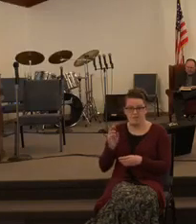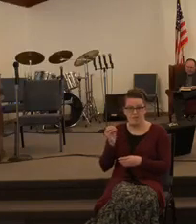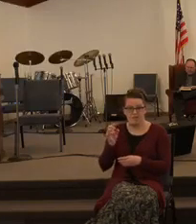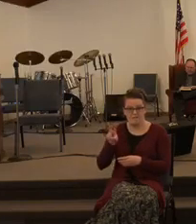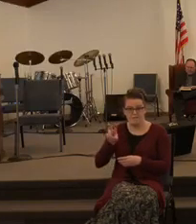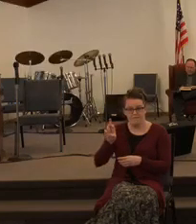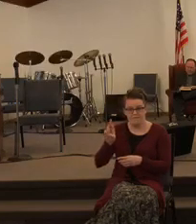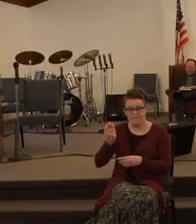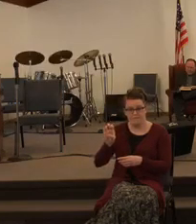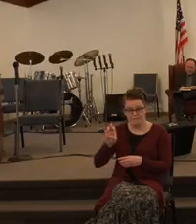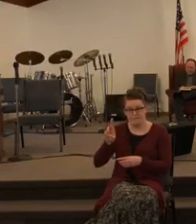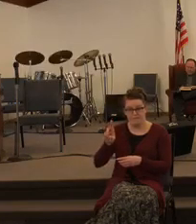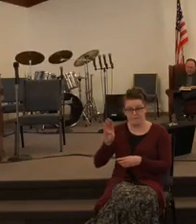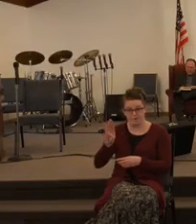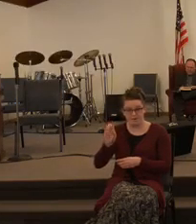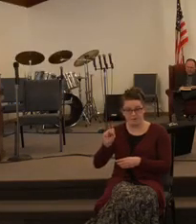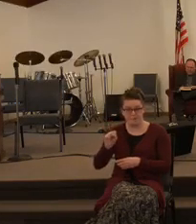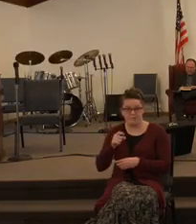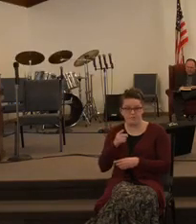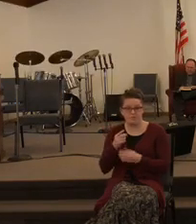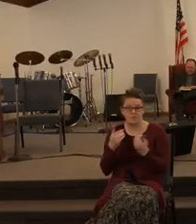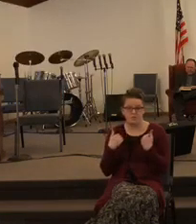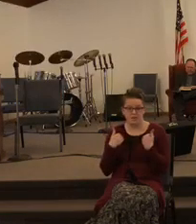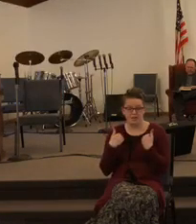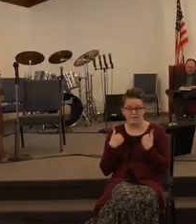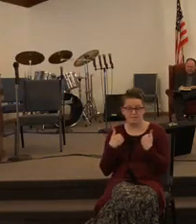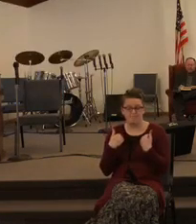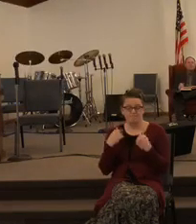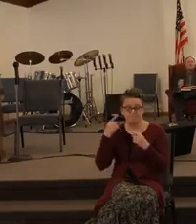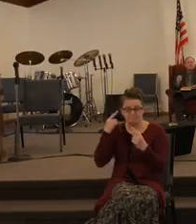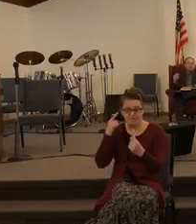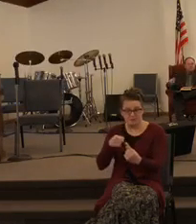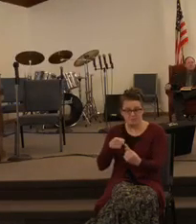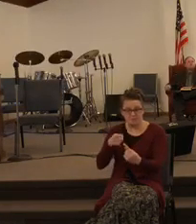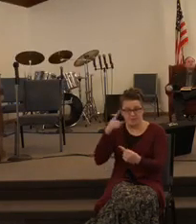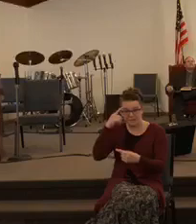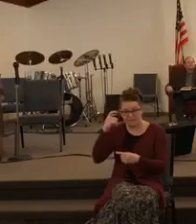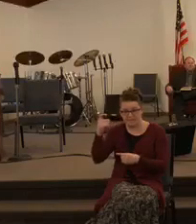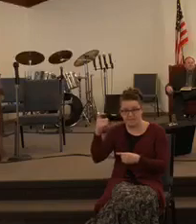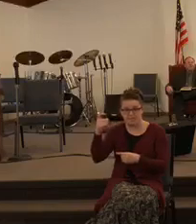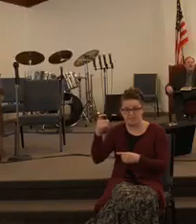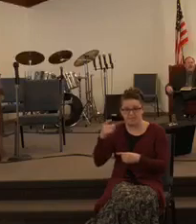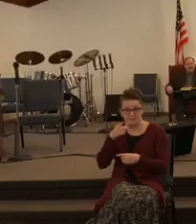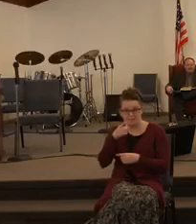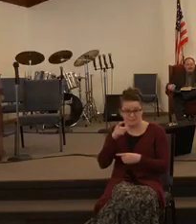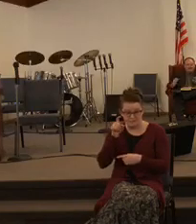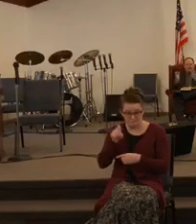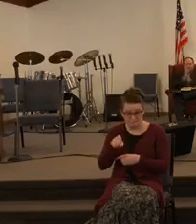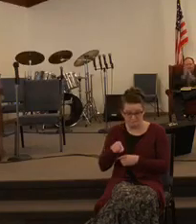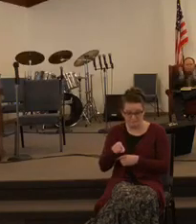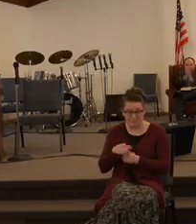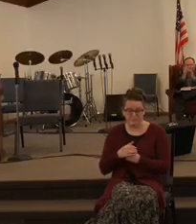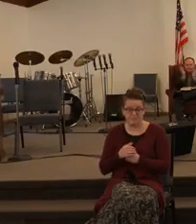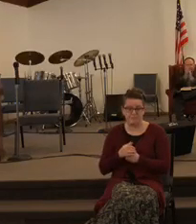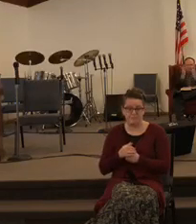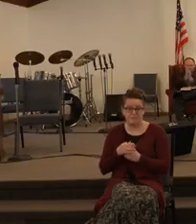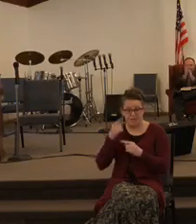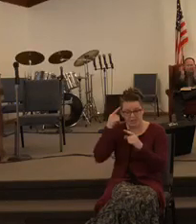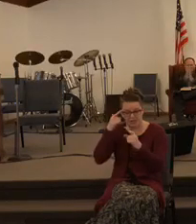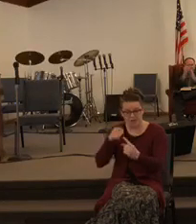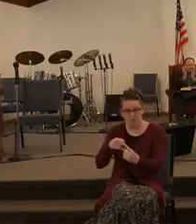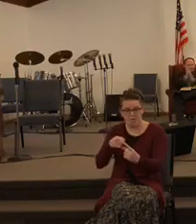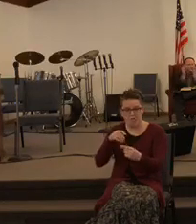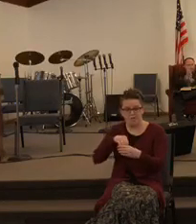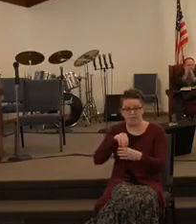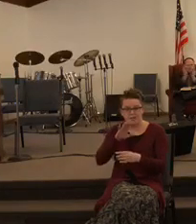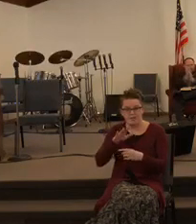the people will perish. You've got to have a vision. You have to have some foresight. You have to have a goal